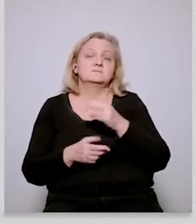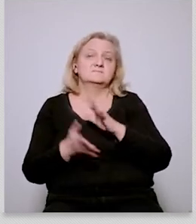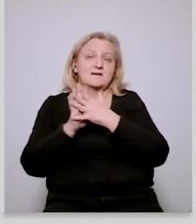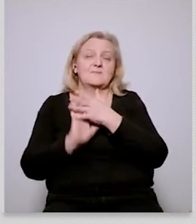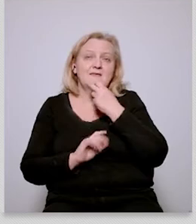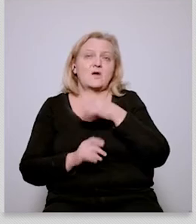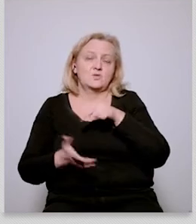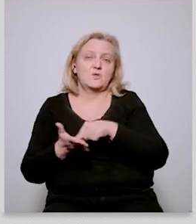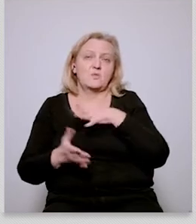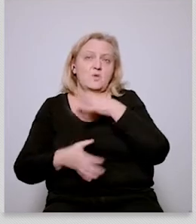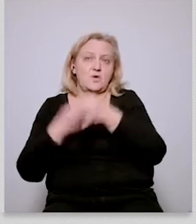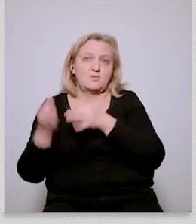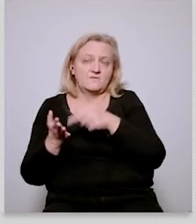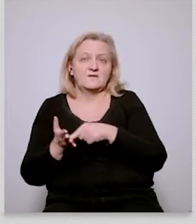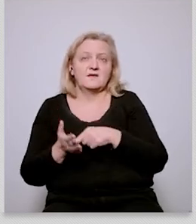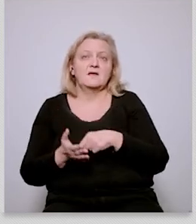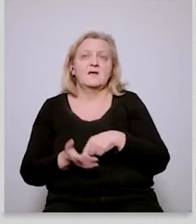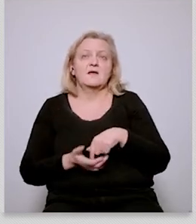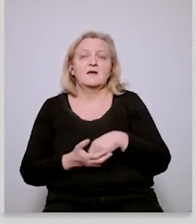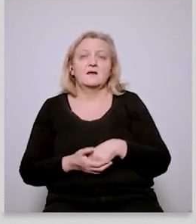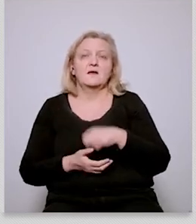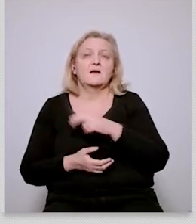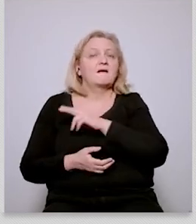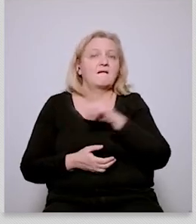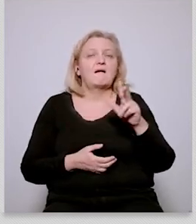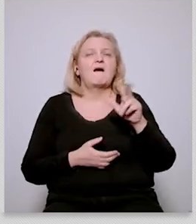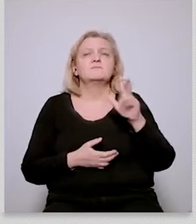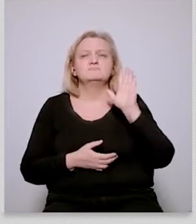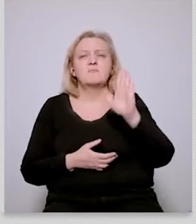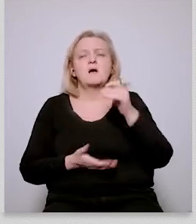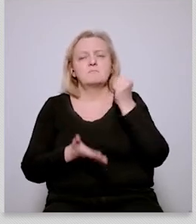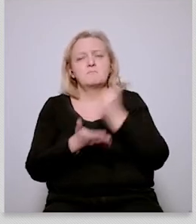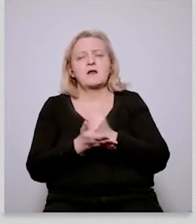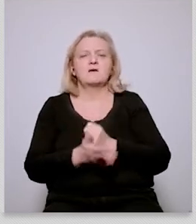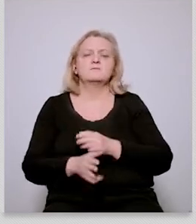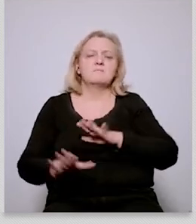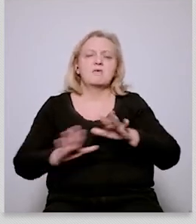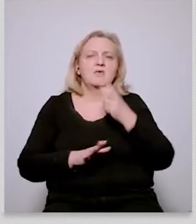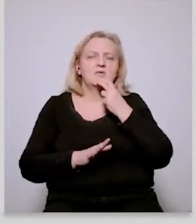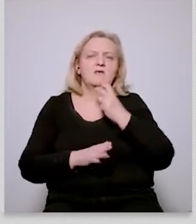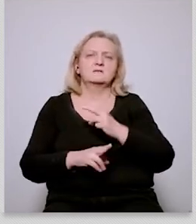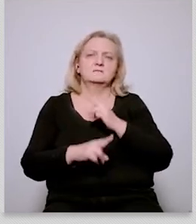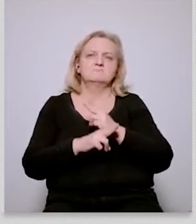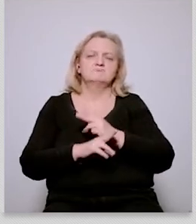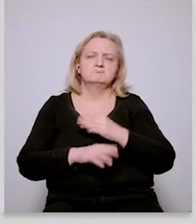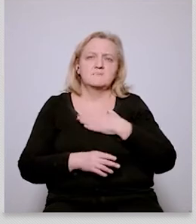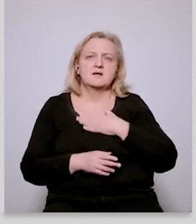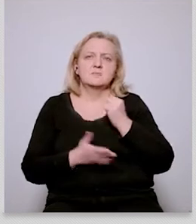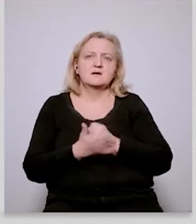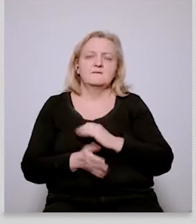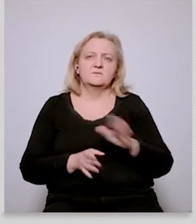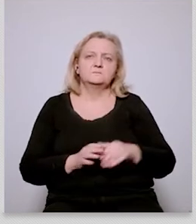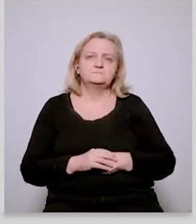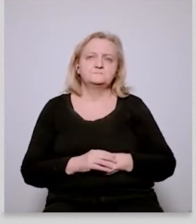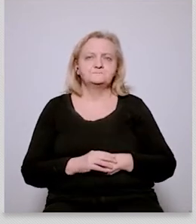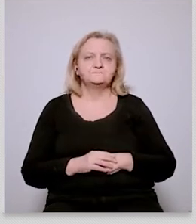own energy mix as as established in european law um and i think i'll end